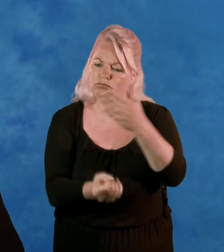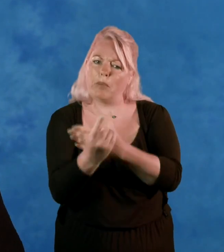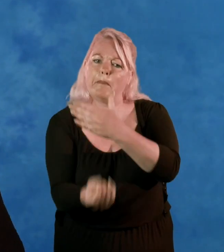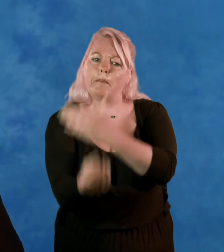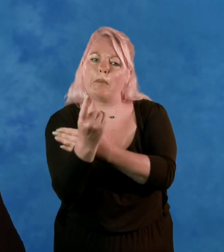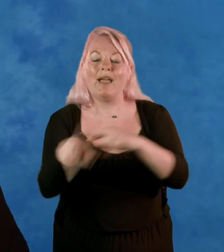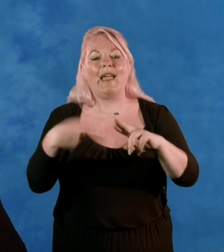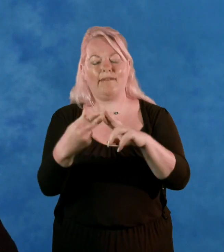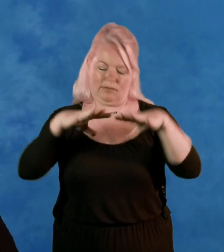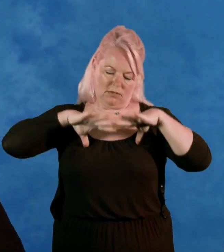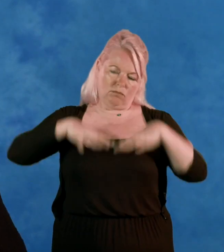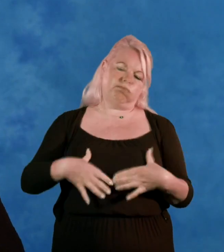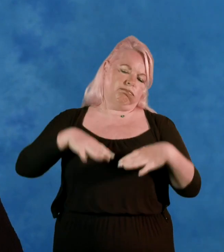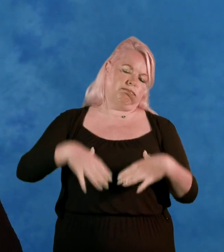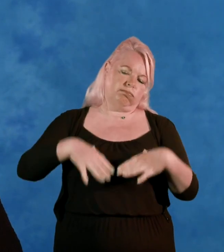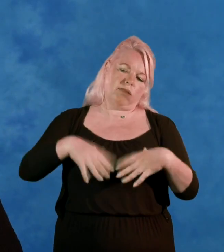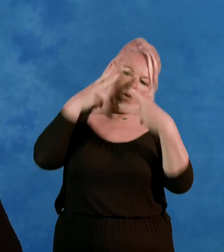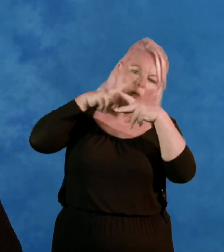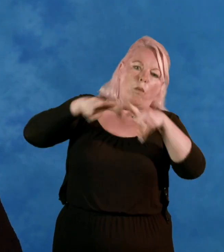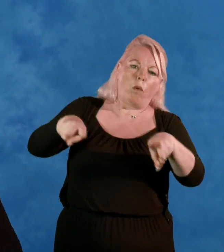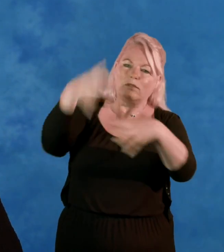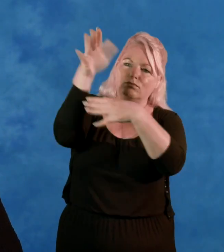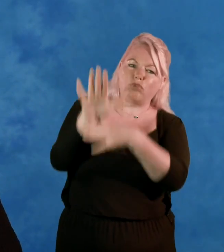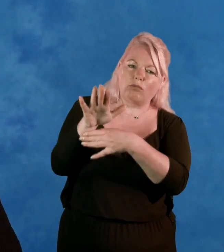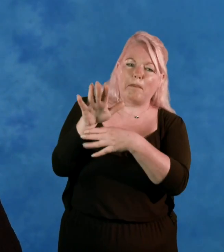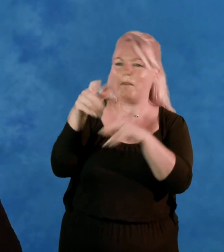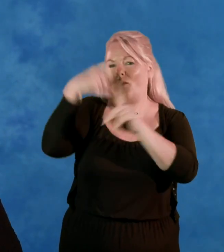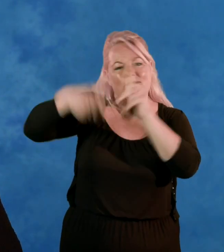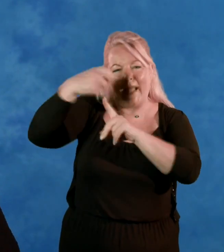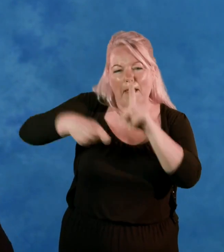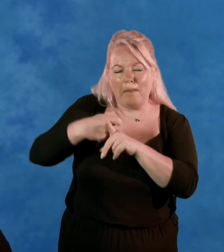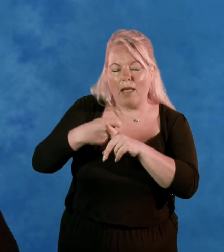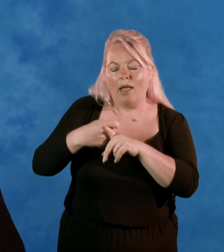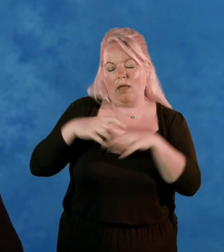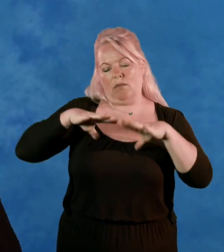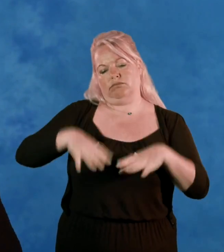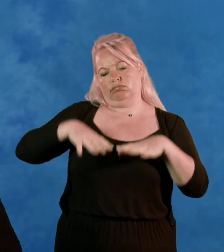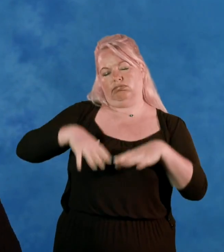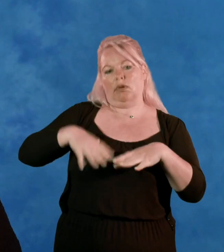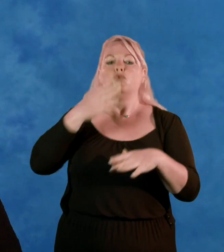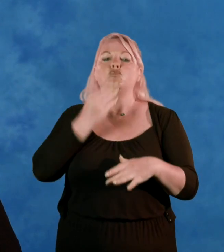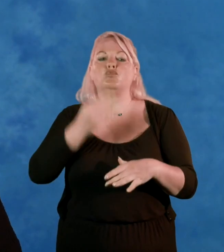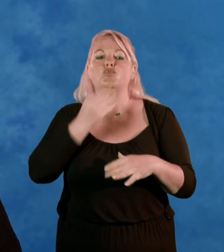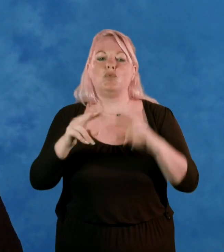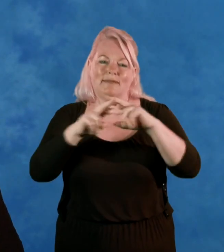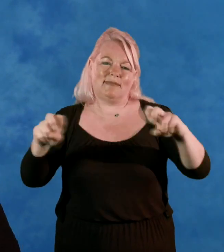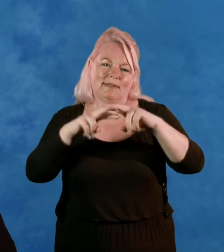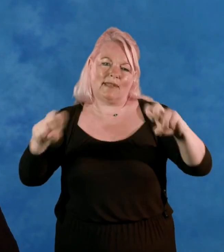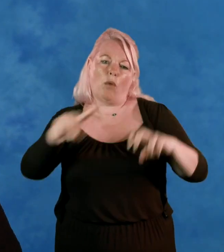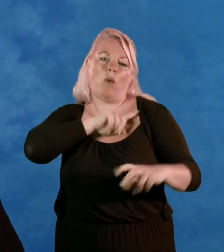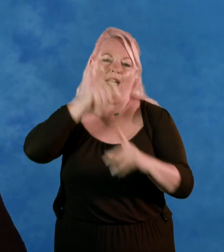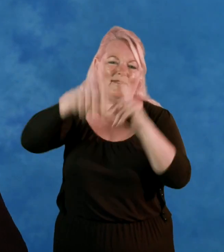very tired and just want to watch some interesting films or something and usually they come on late on TV.